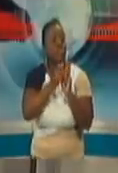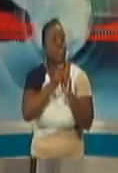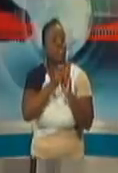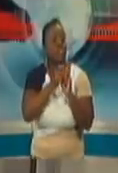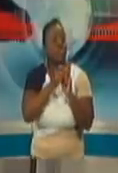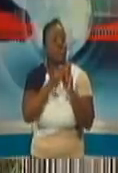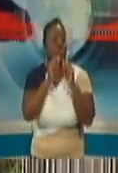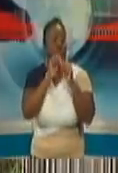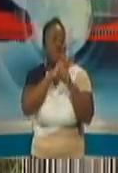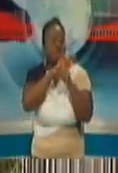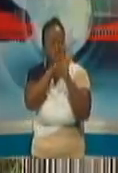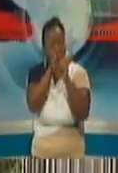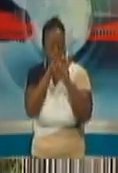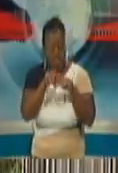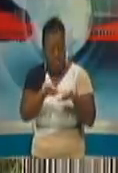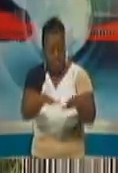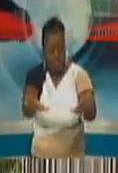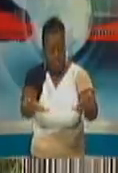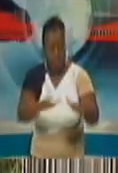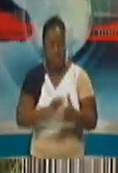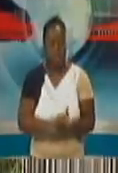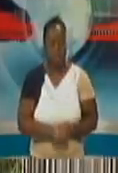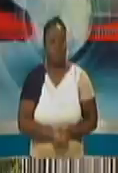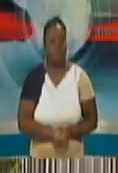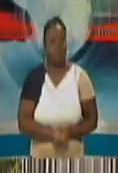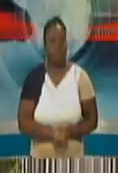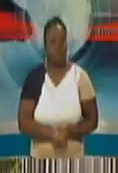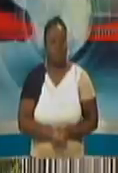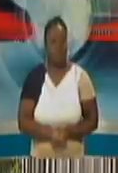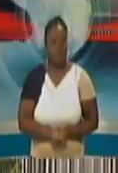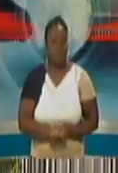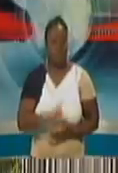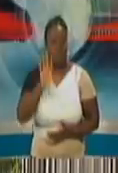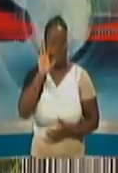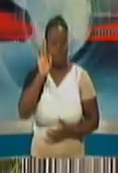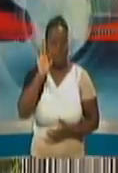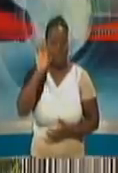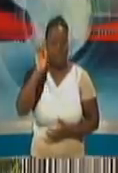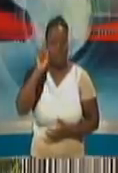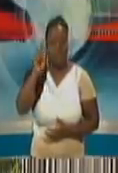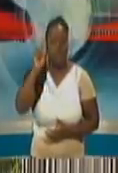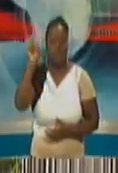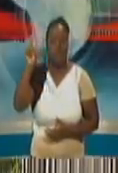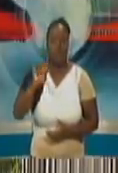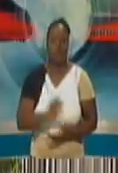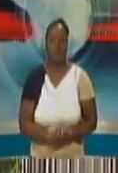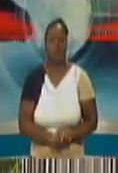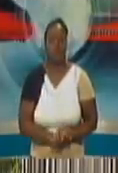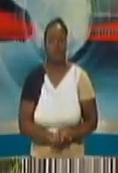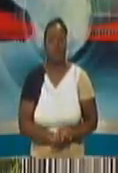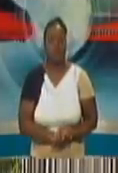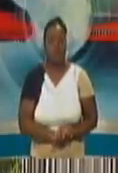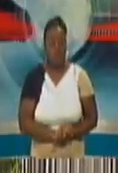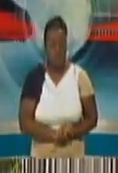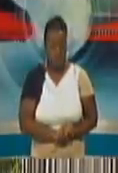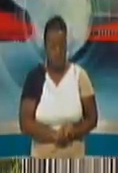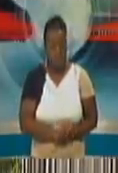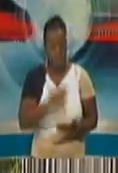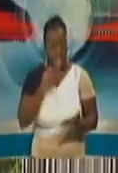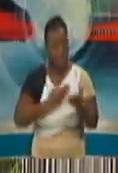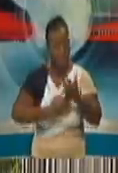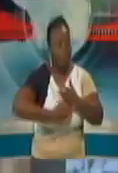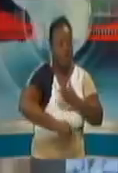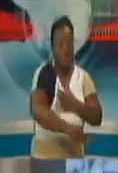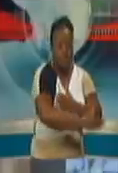very much. Thank you. 98.1. And a very good Monday morning to the head table.